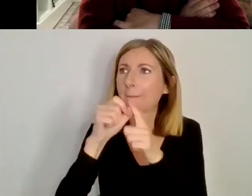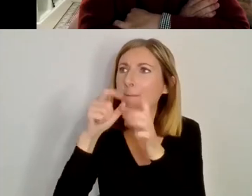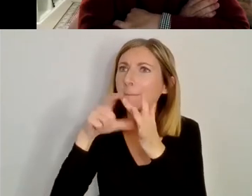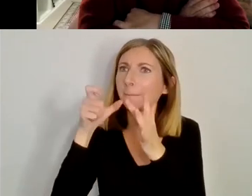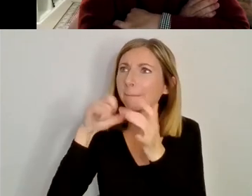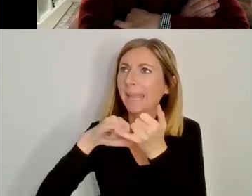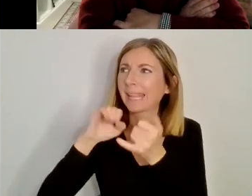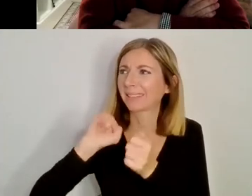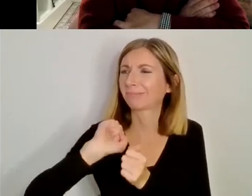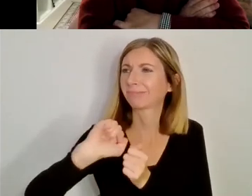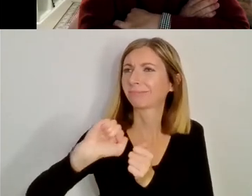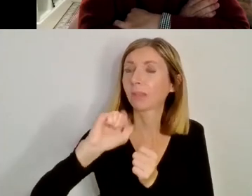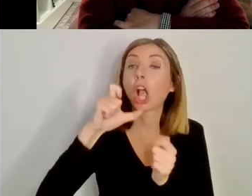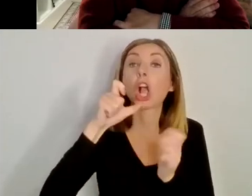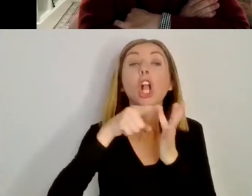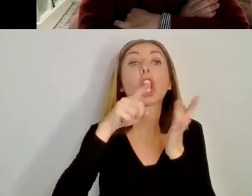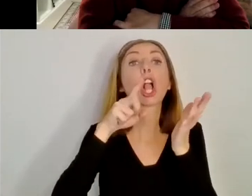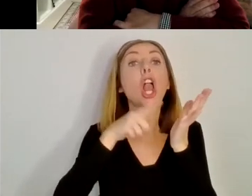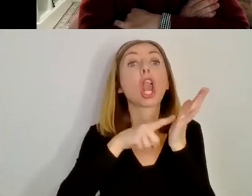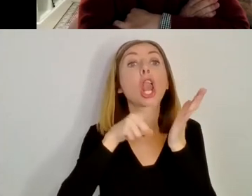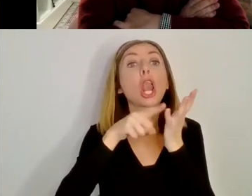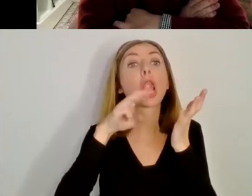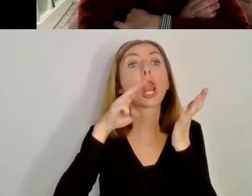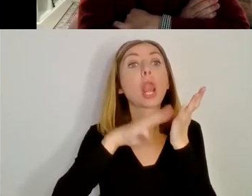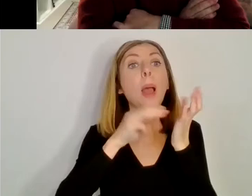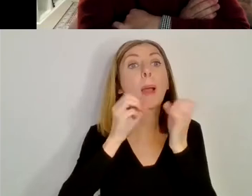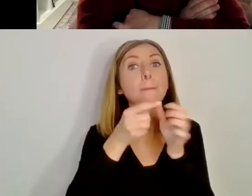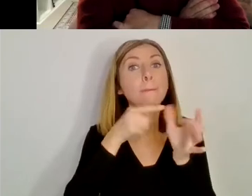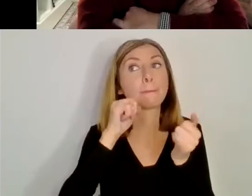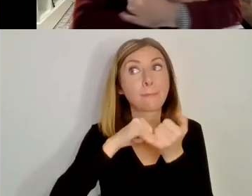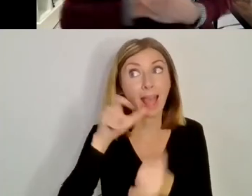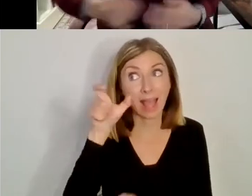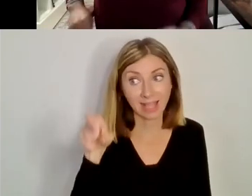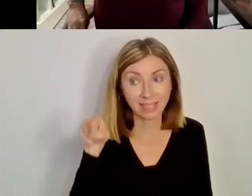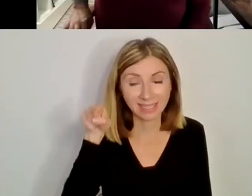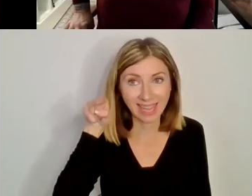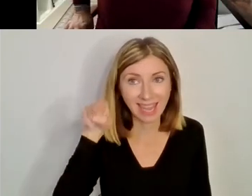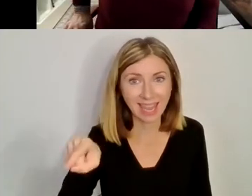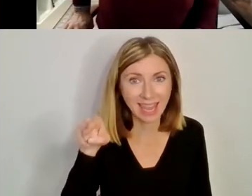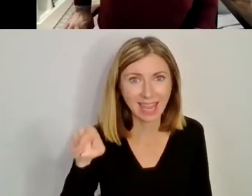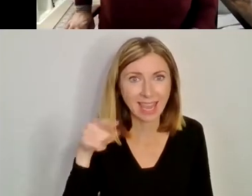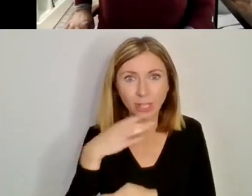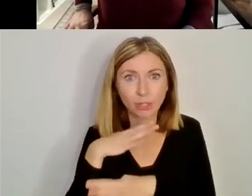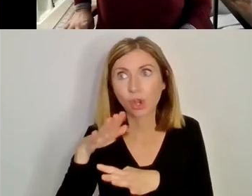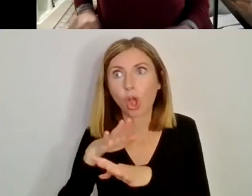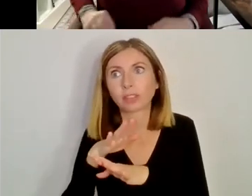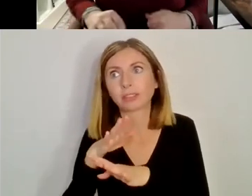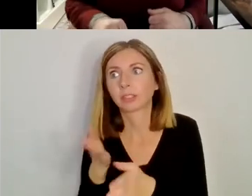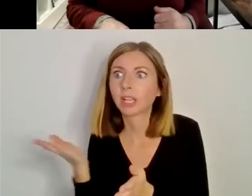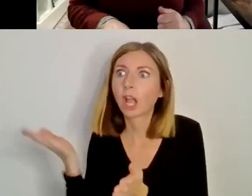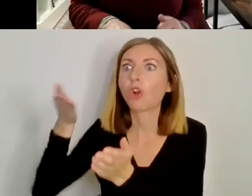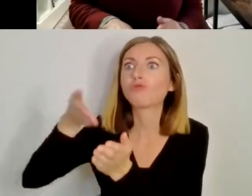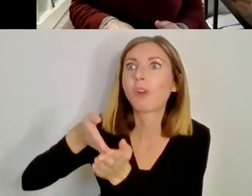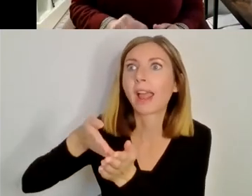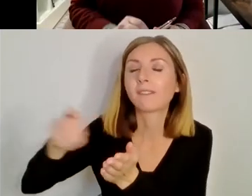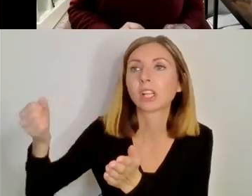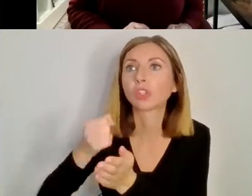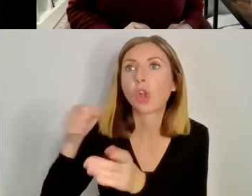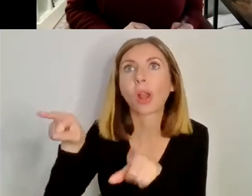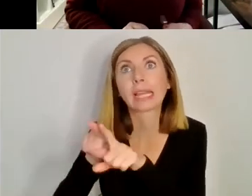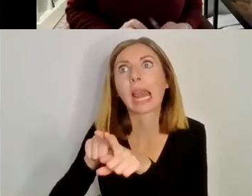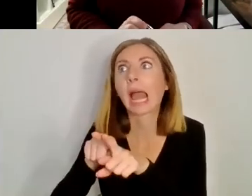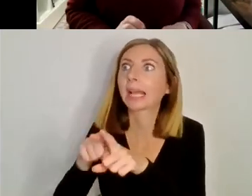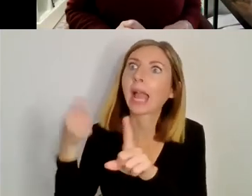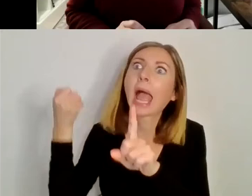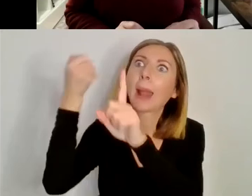so Columbus was, he was going as much as a an ambassador for the, to sort